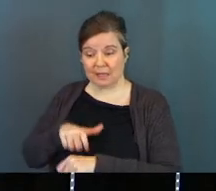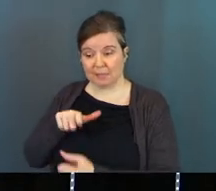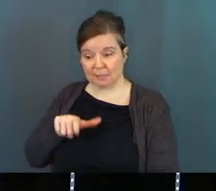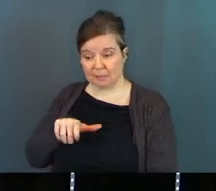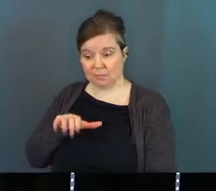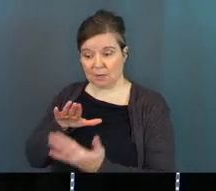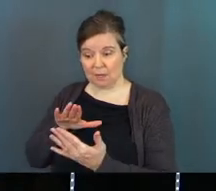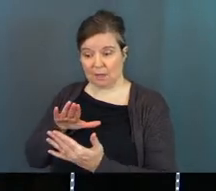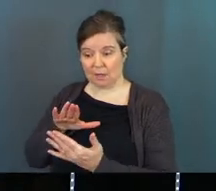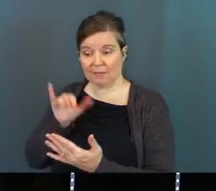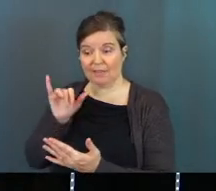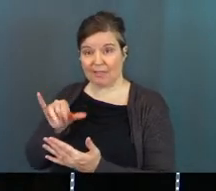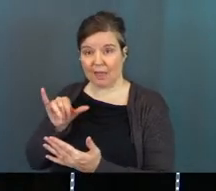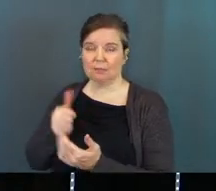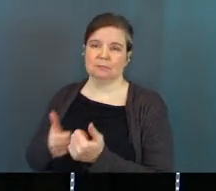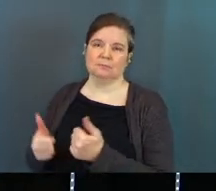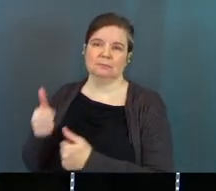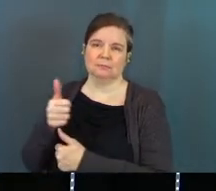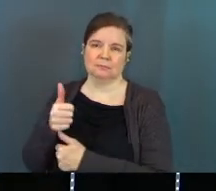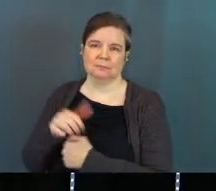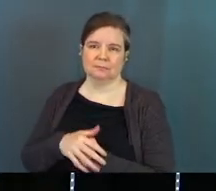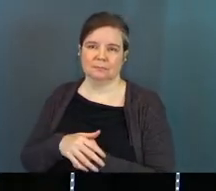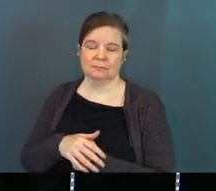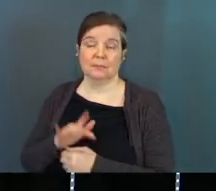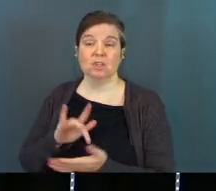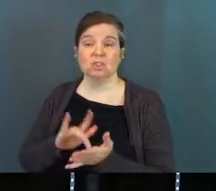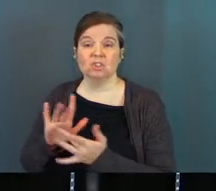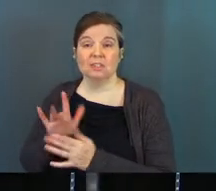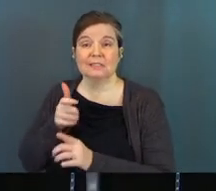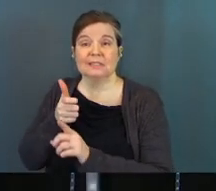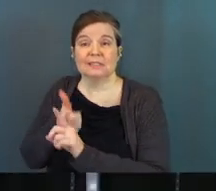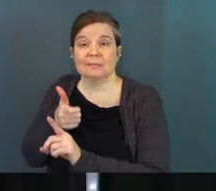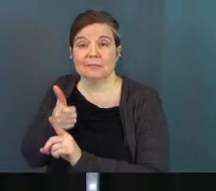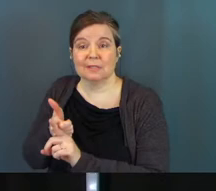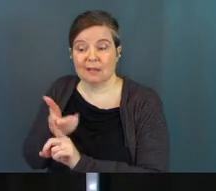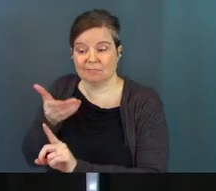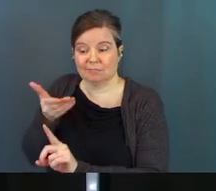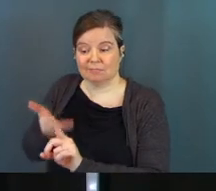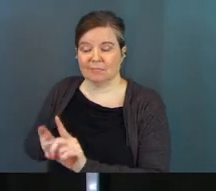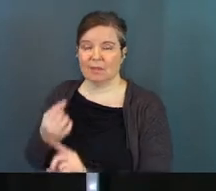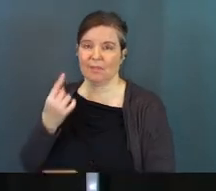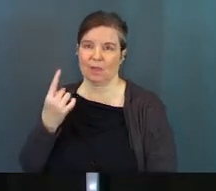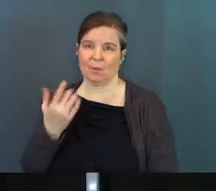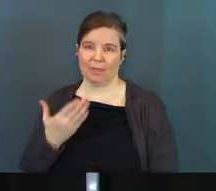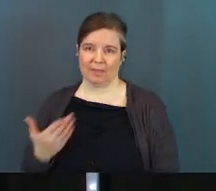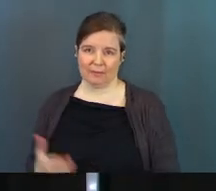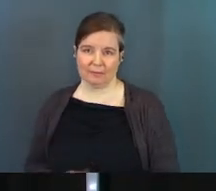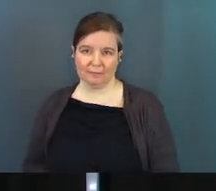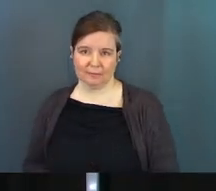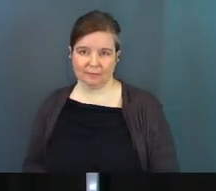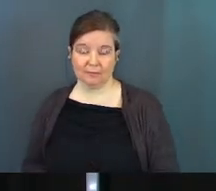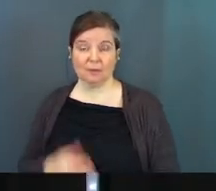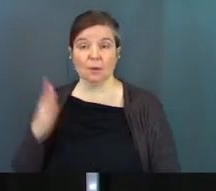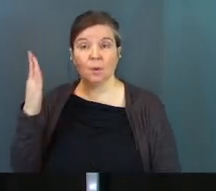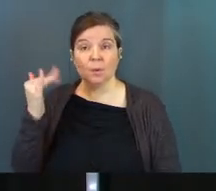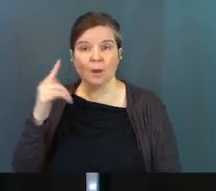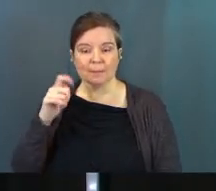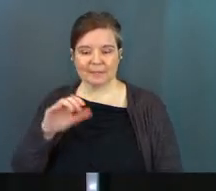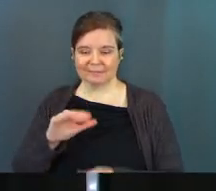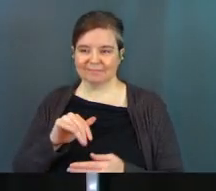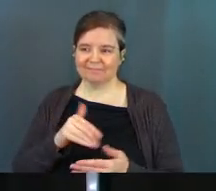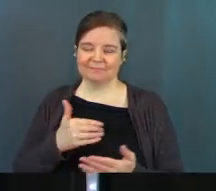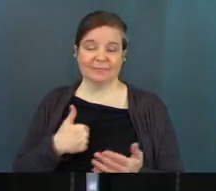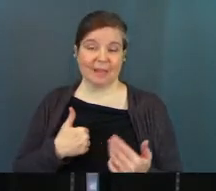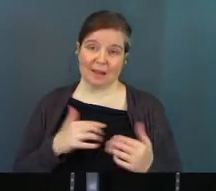presence the priority. Jesus himself is that one thing. Because again, church,